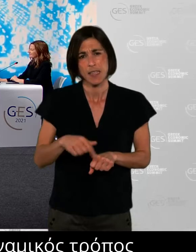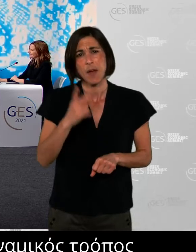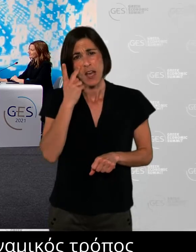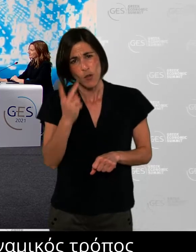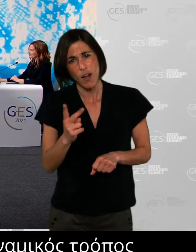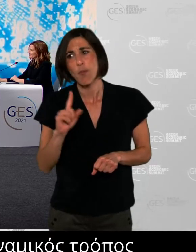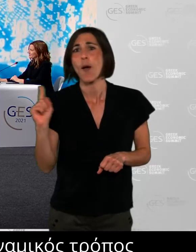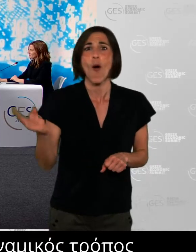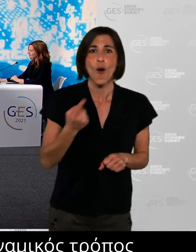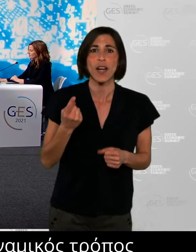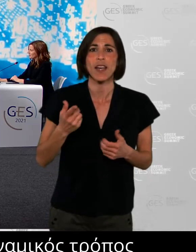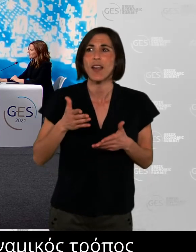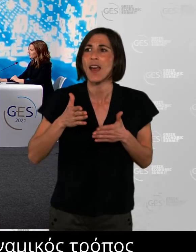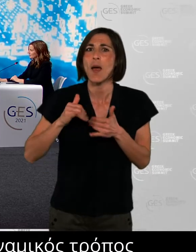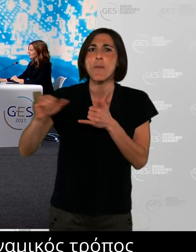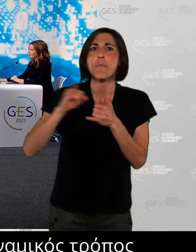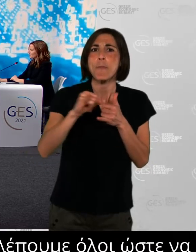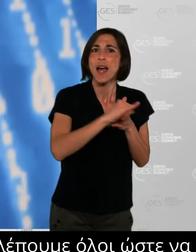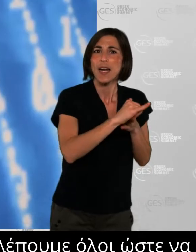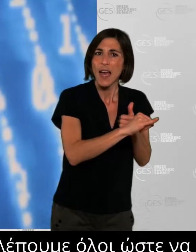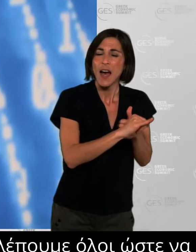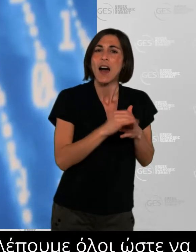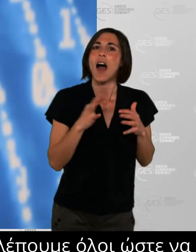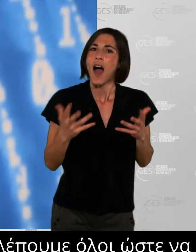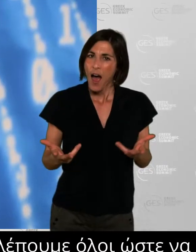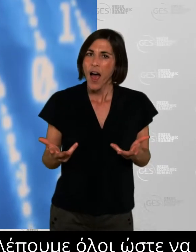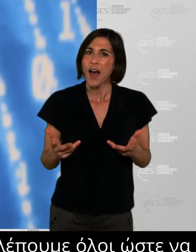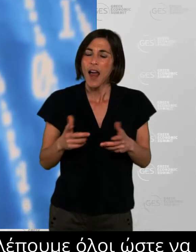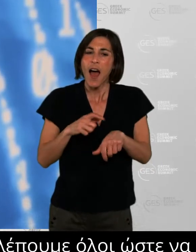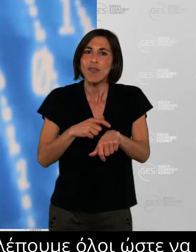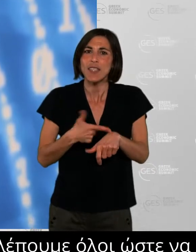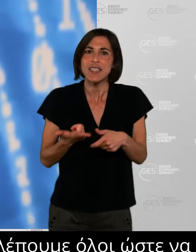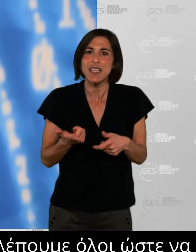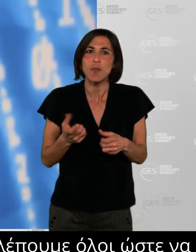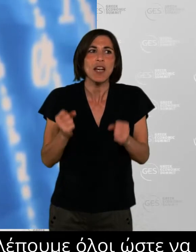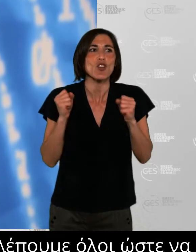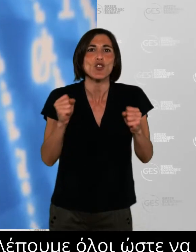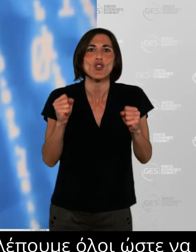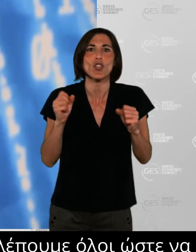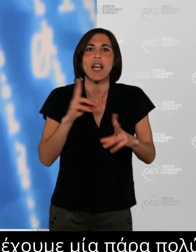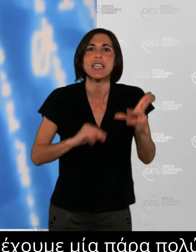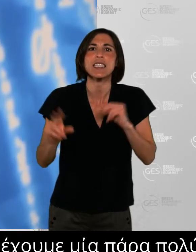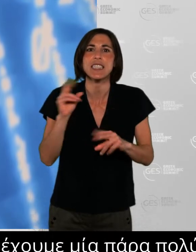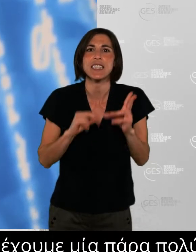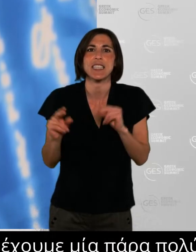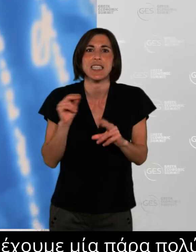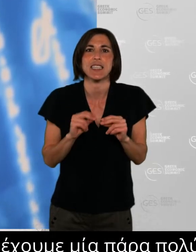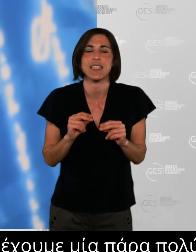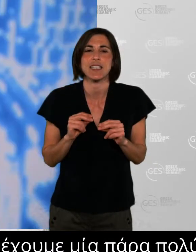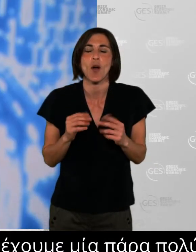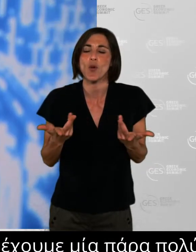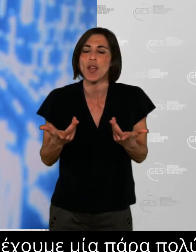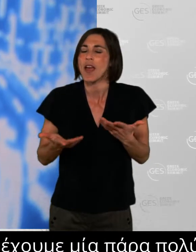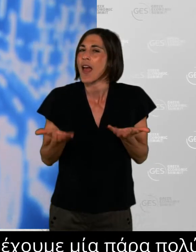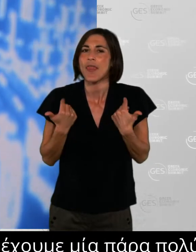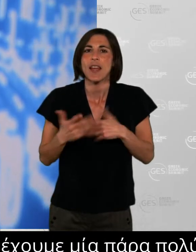all kind of have a very lively conversation uh without any kind of boundaries uh so I believe this kind of flexibility is uh the kind of